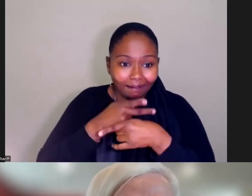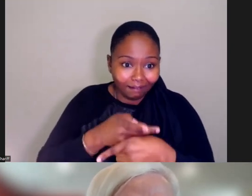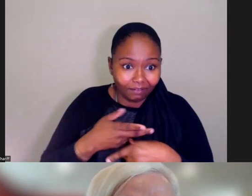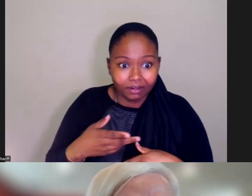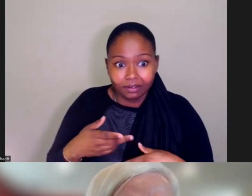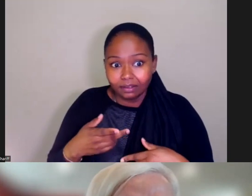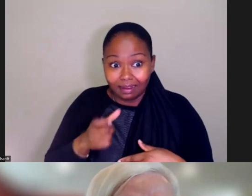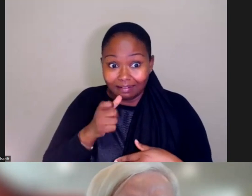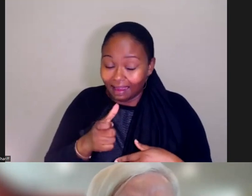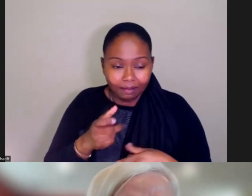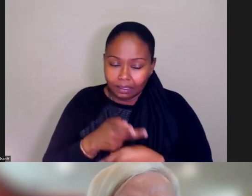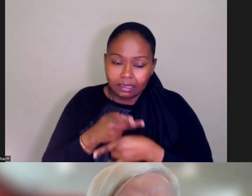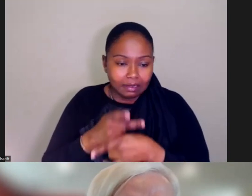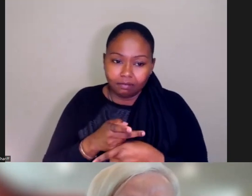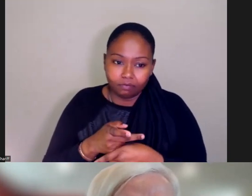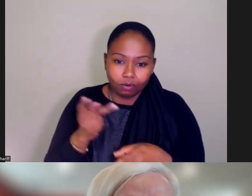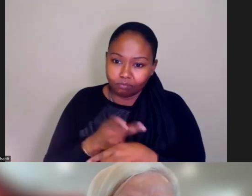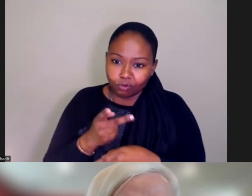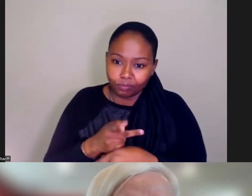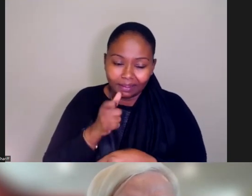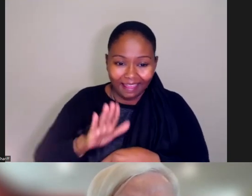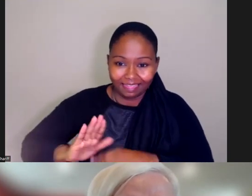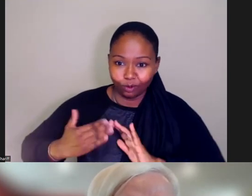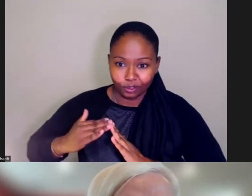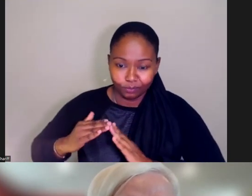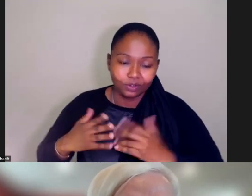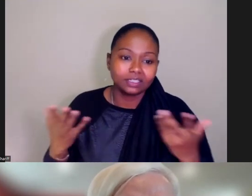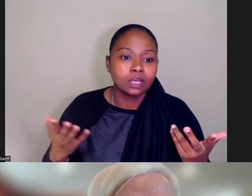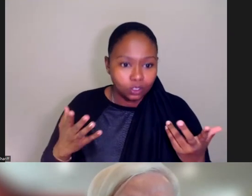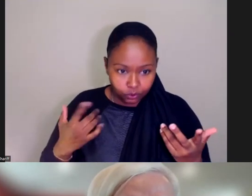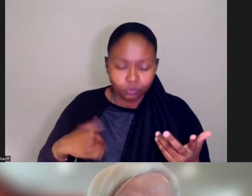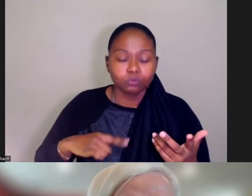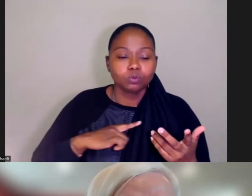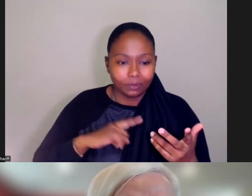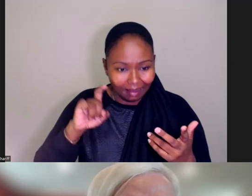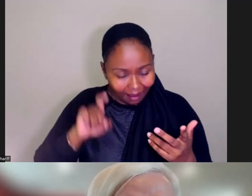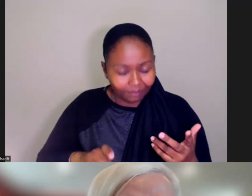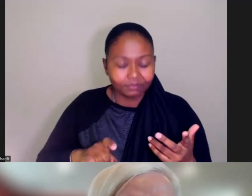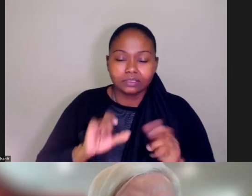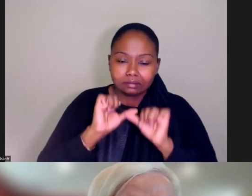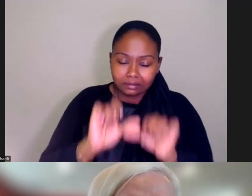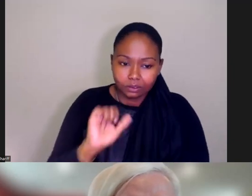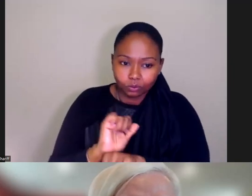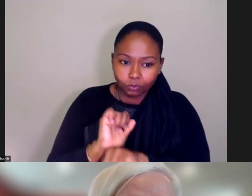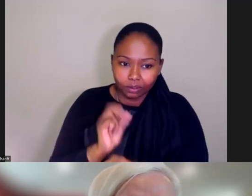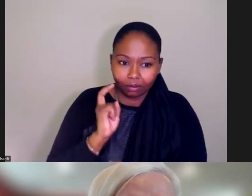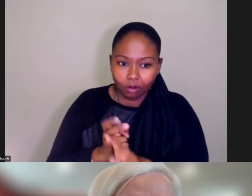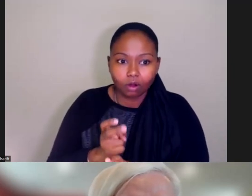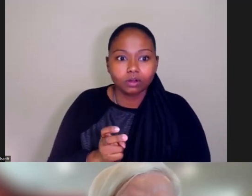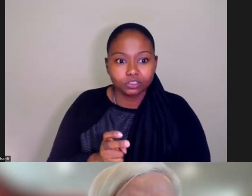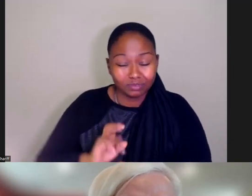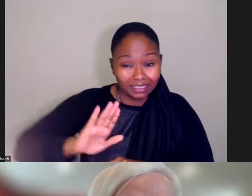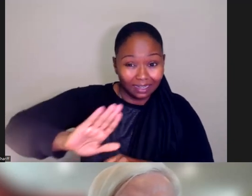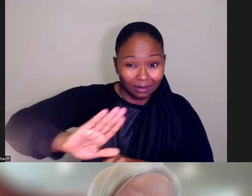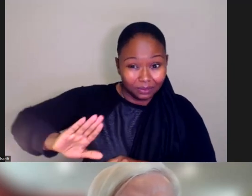not being cared for in the communities that they live in. And so we're going to have to keep working really hard to push back on